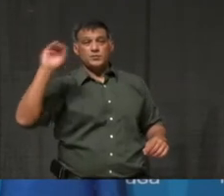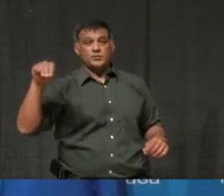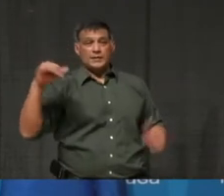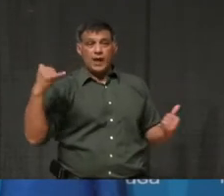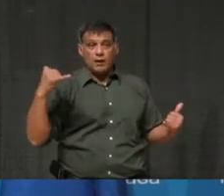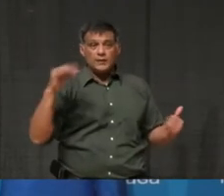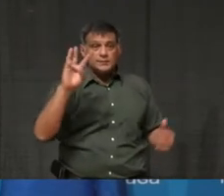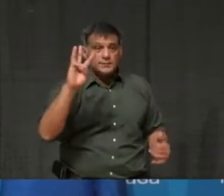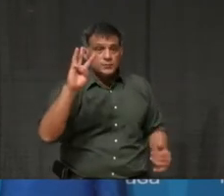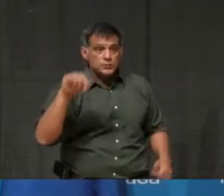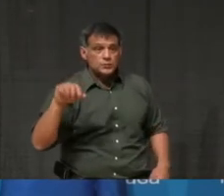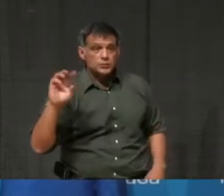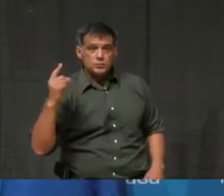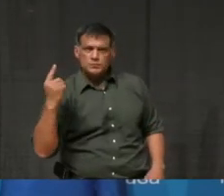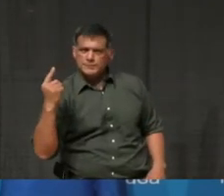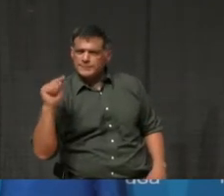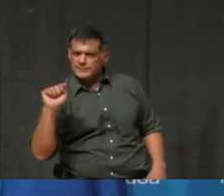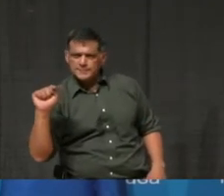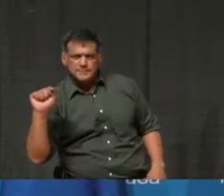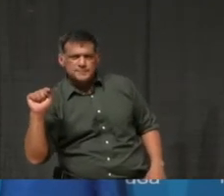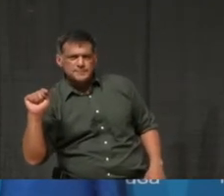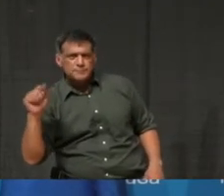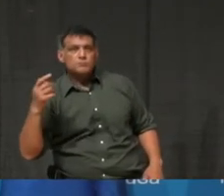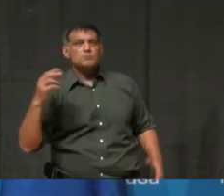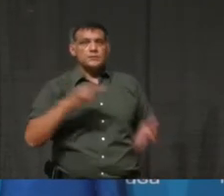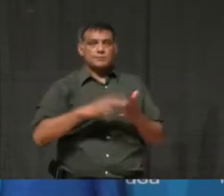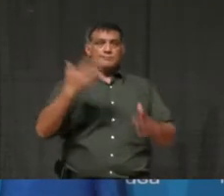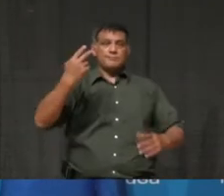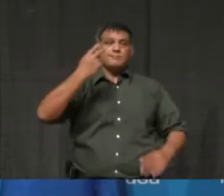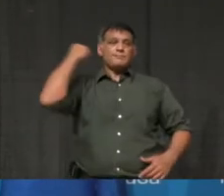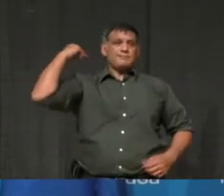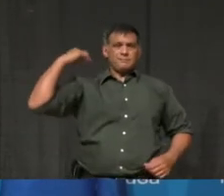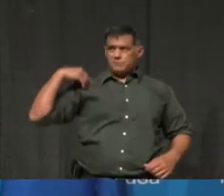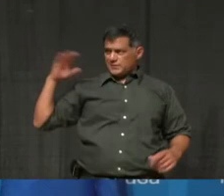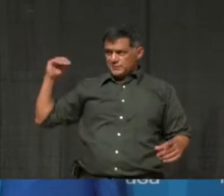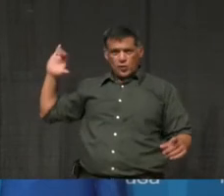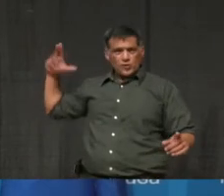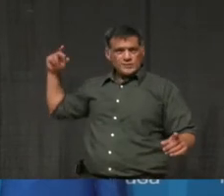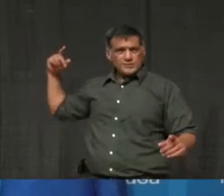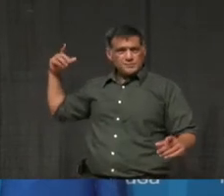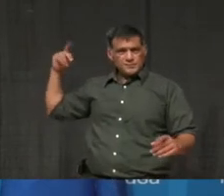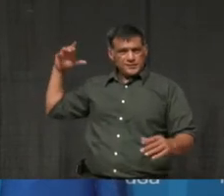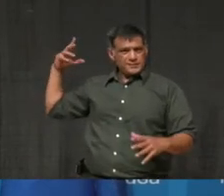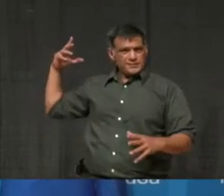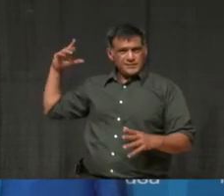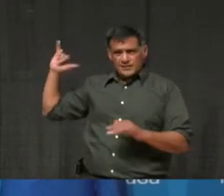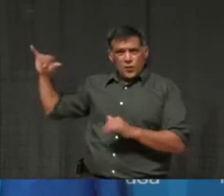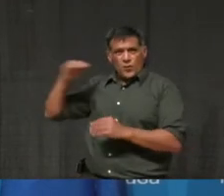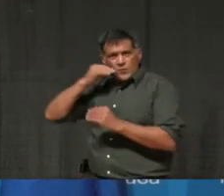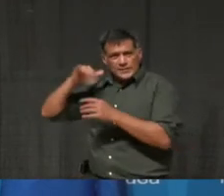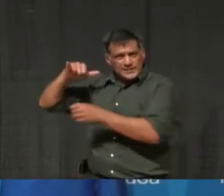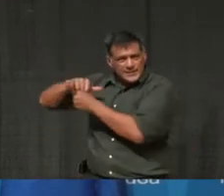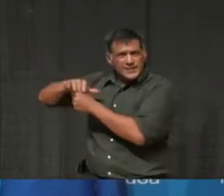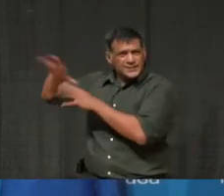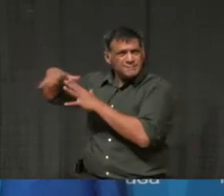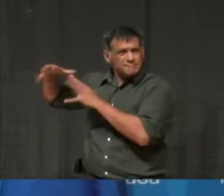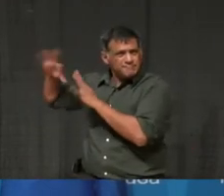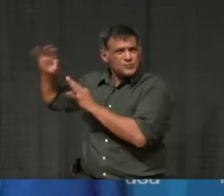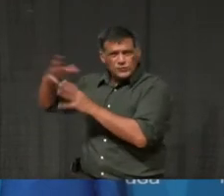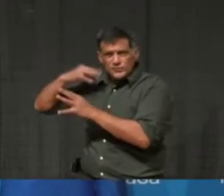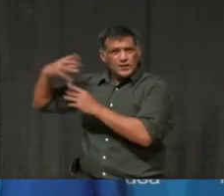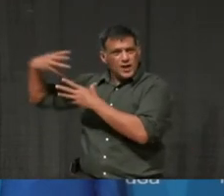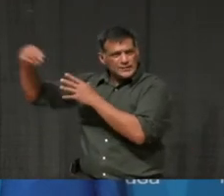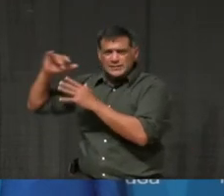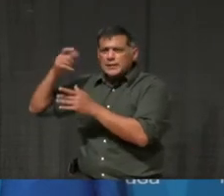we're asking them to please remember what it was like in March and in April when we did stay home, when we worked from home, when we went out as little as